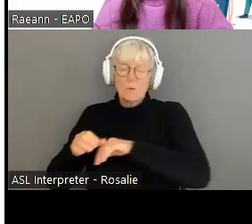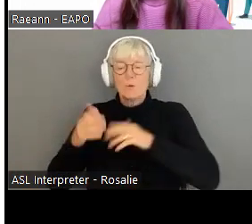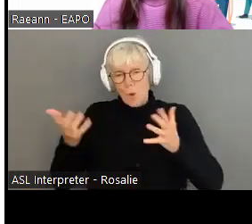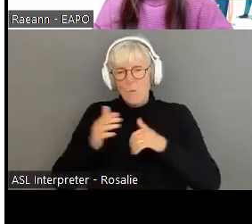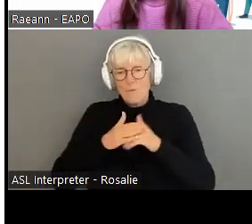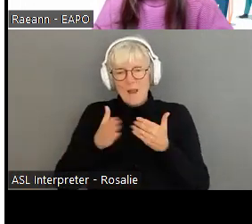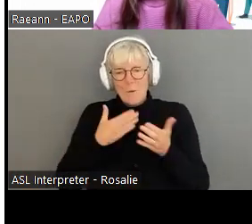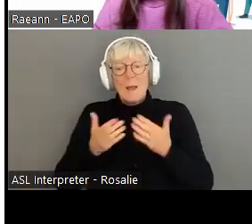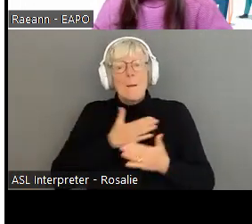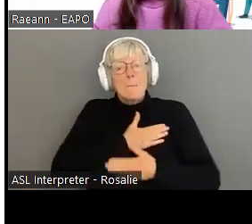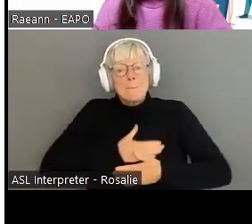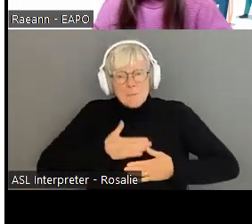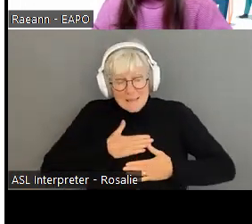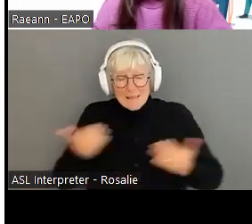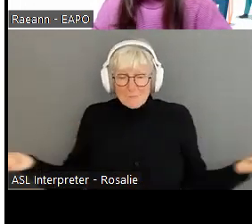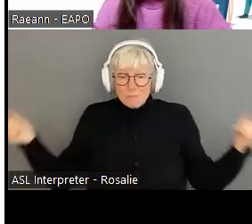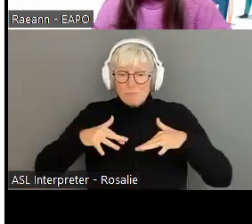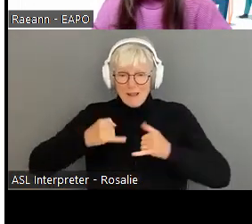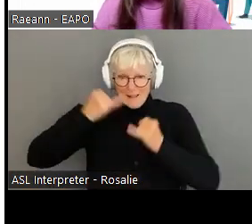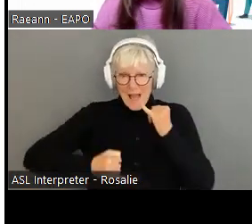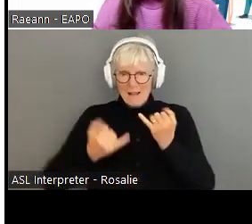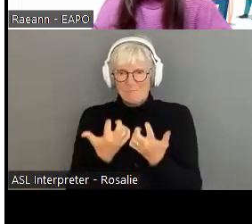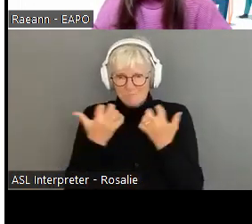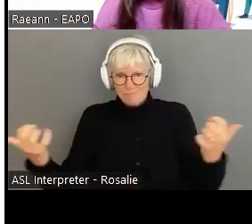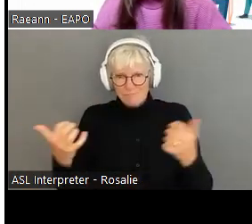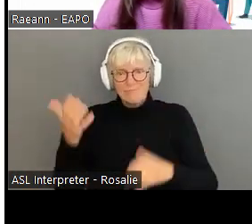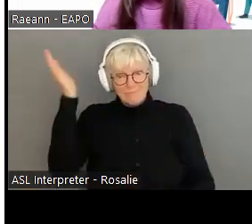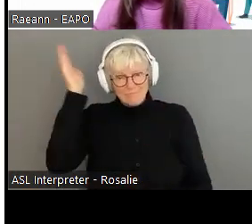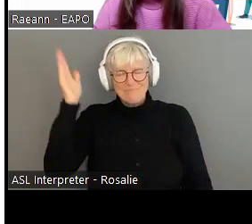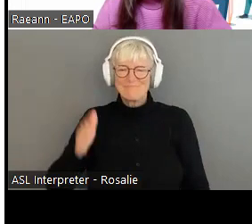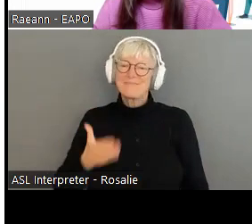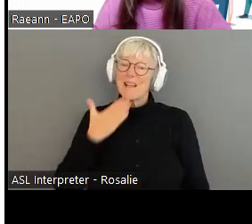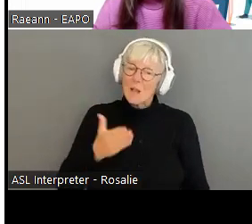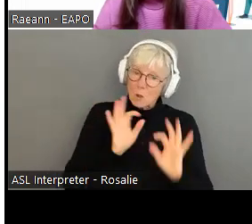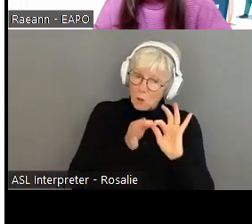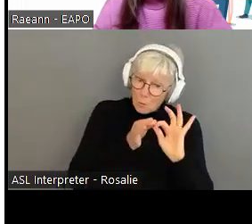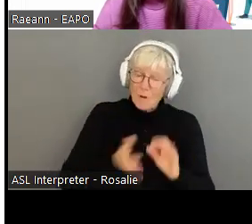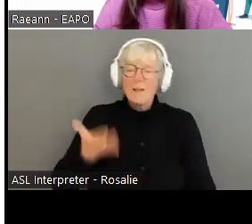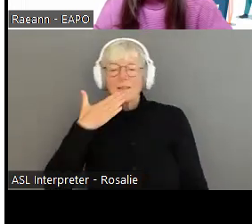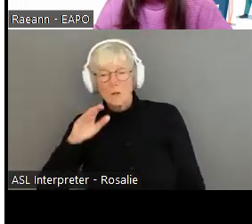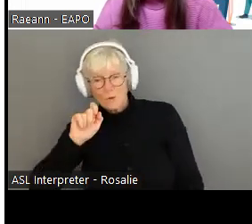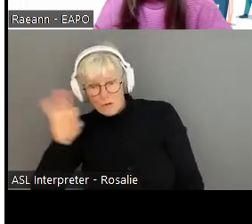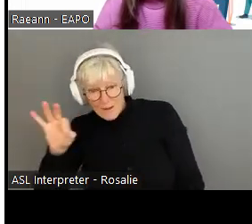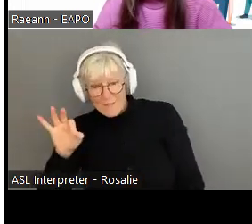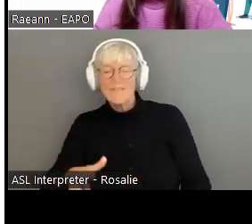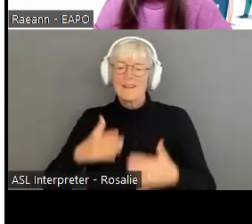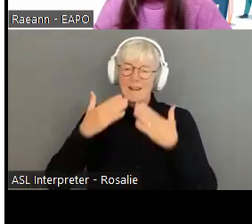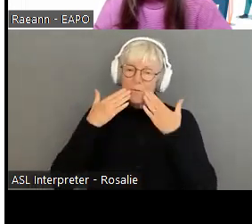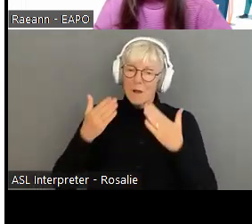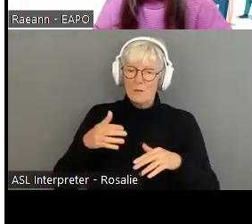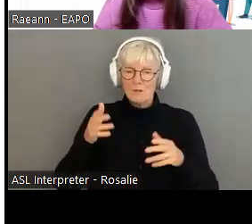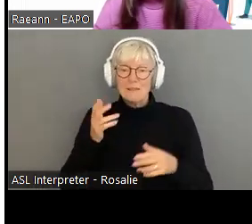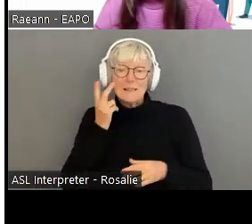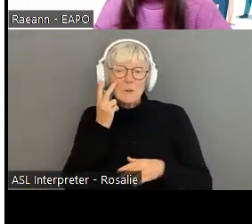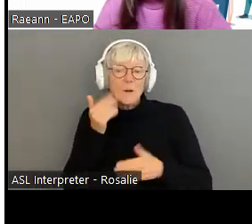play, please, uh, tune in for our last session. And, um, again, thank you for our interpreters and for Jeff and we'll talk to everyone, uh, in a